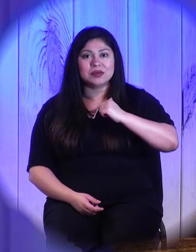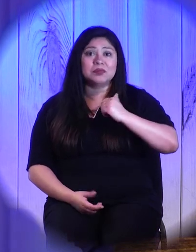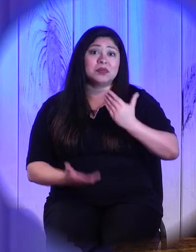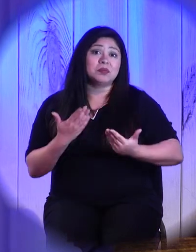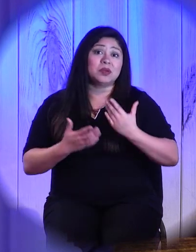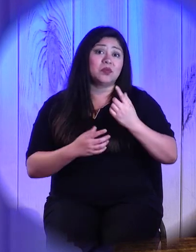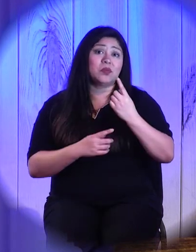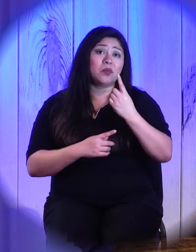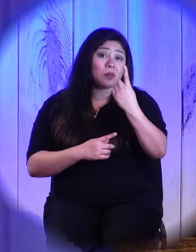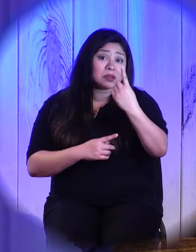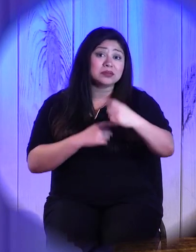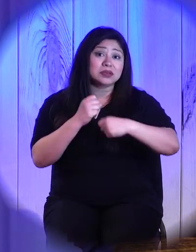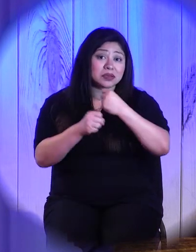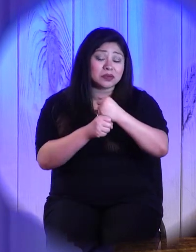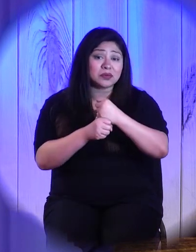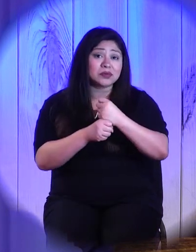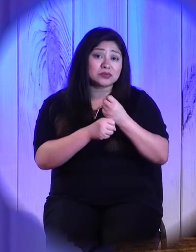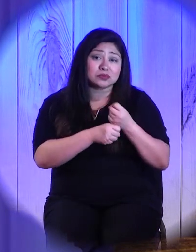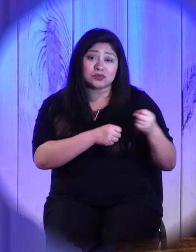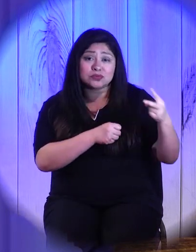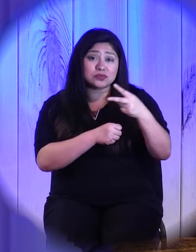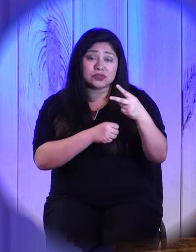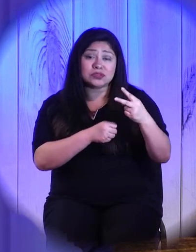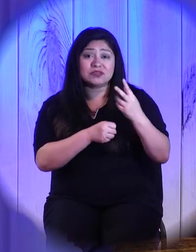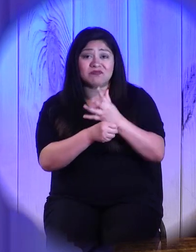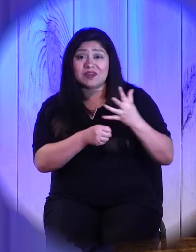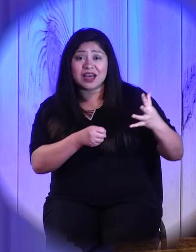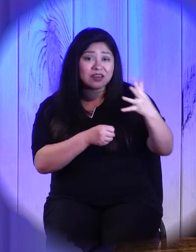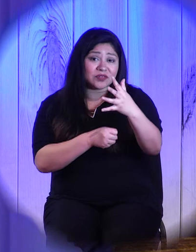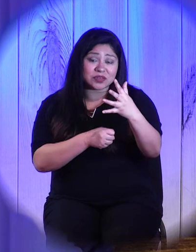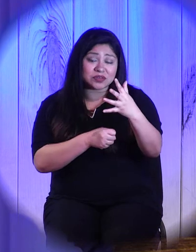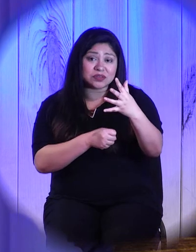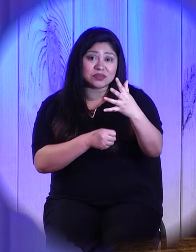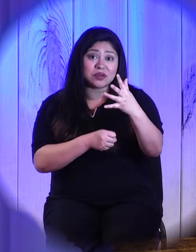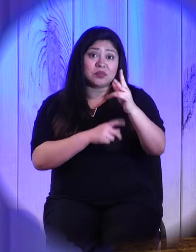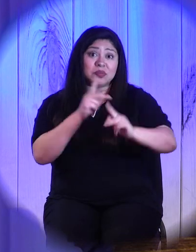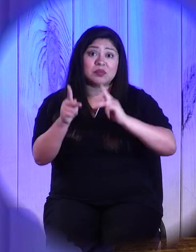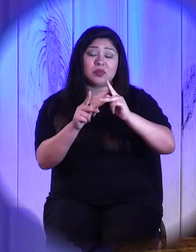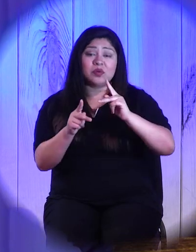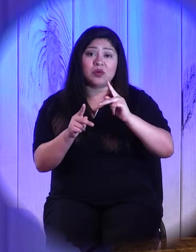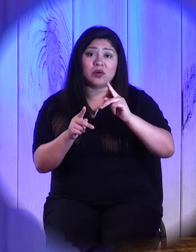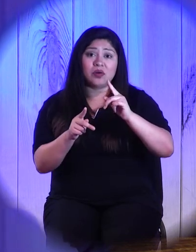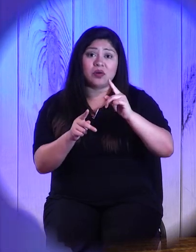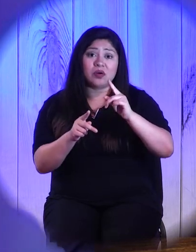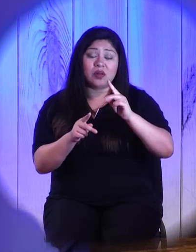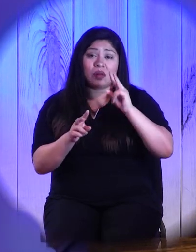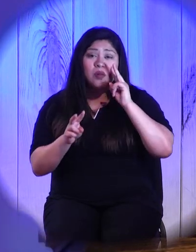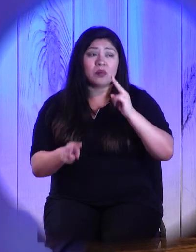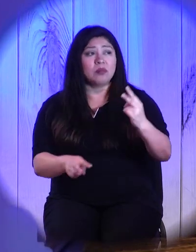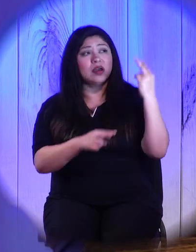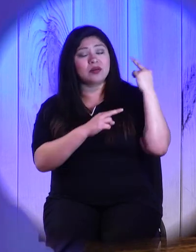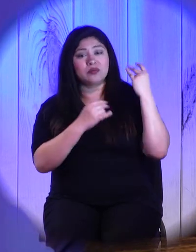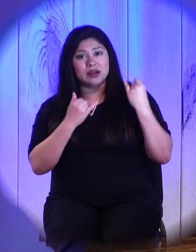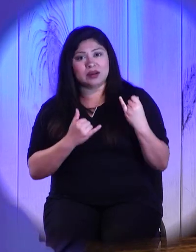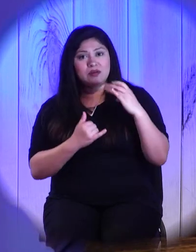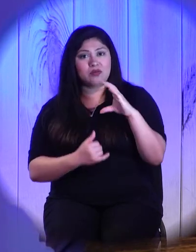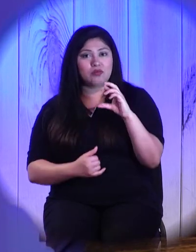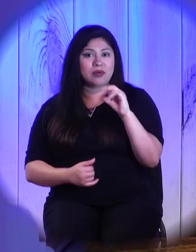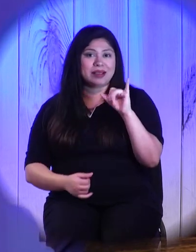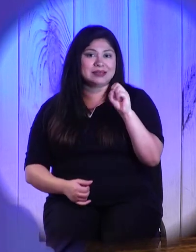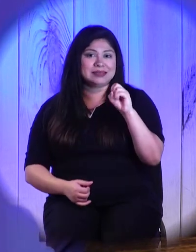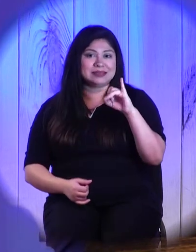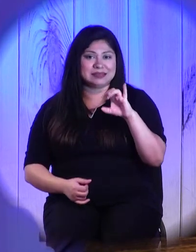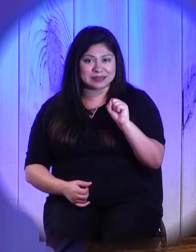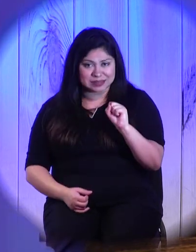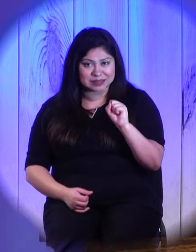years from now, five years from now, when people look back at this crisis, what they will remember most of all is not